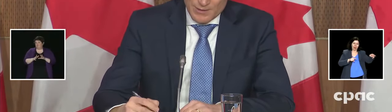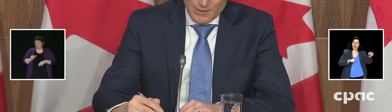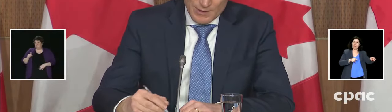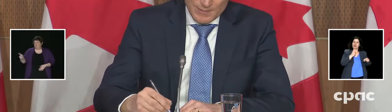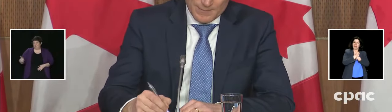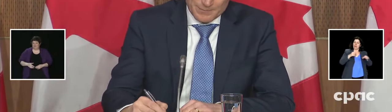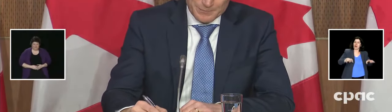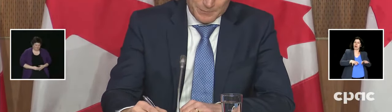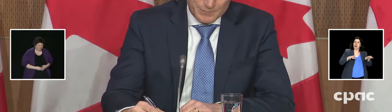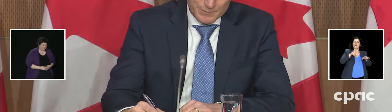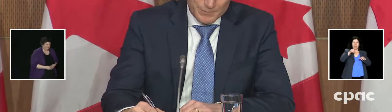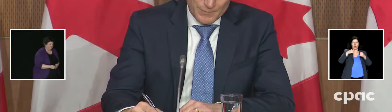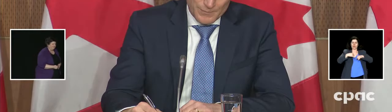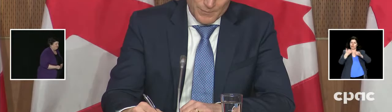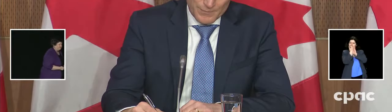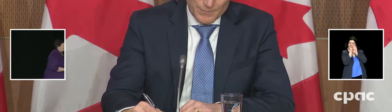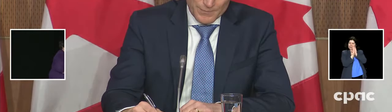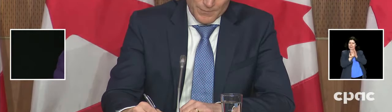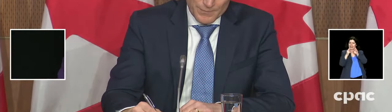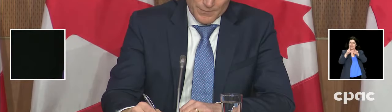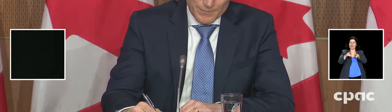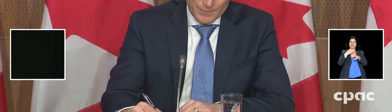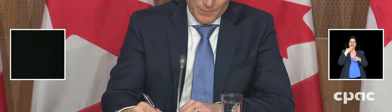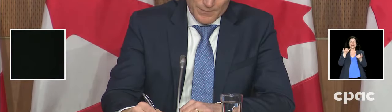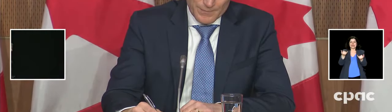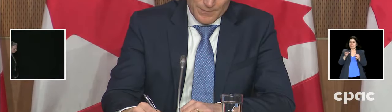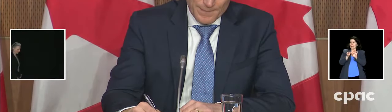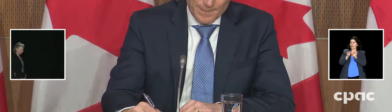Thank you. Merci. Prochaine question. Next question.